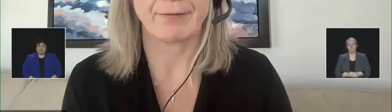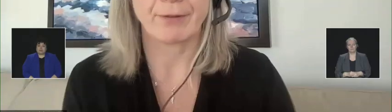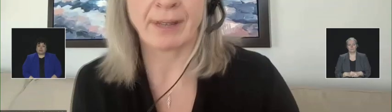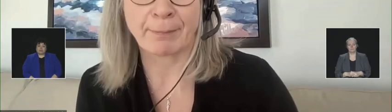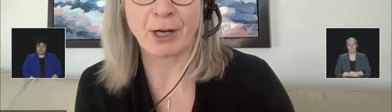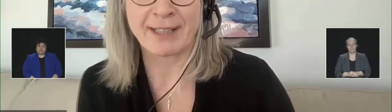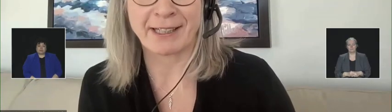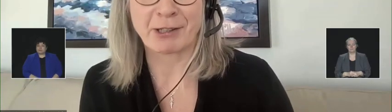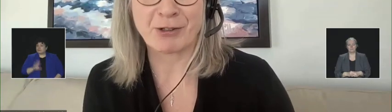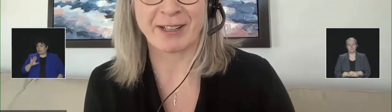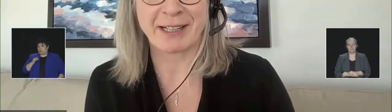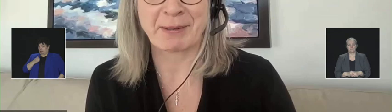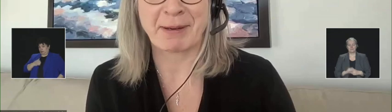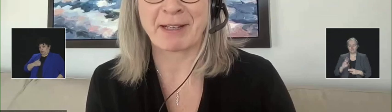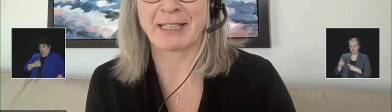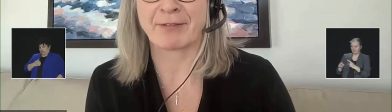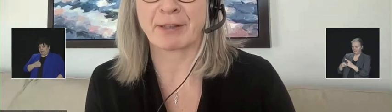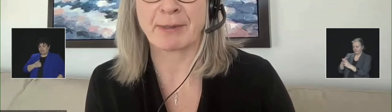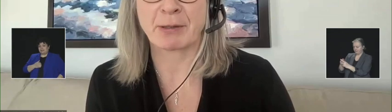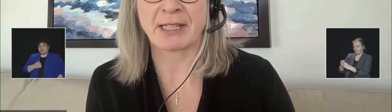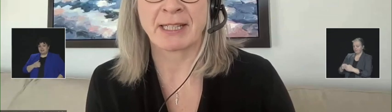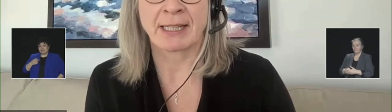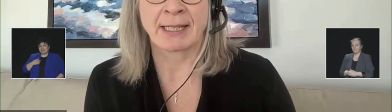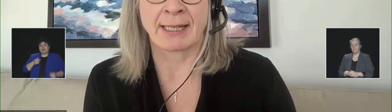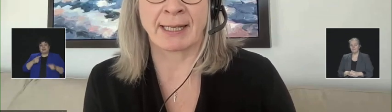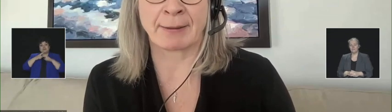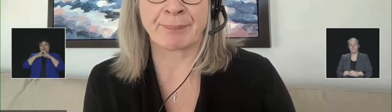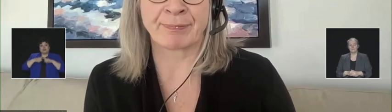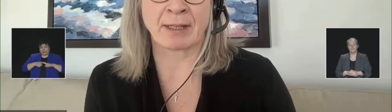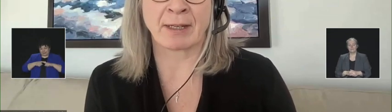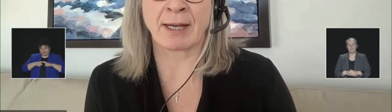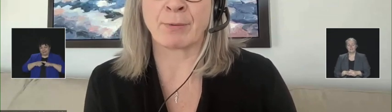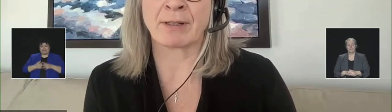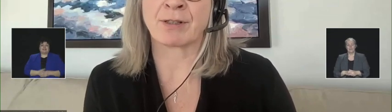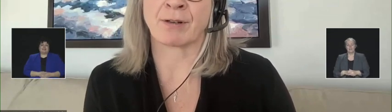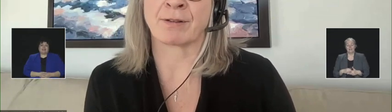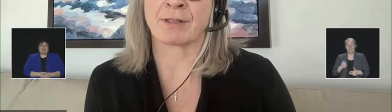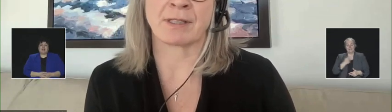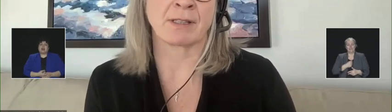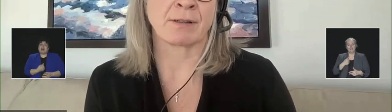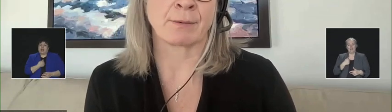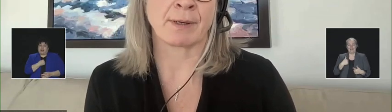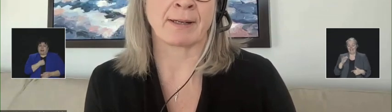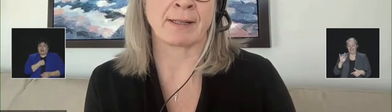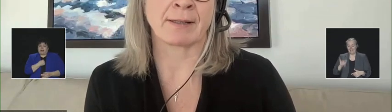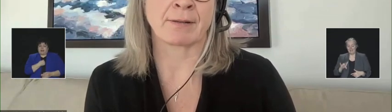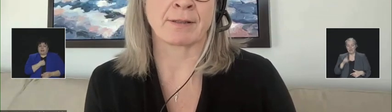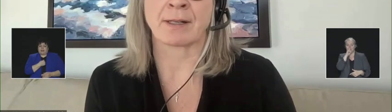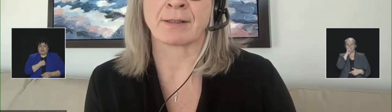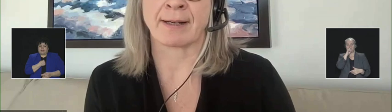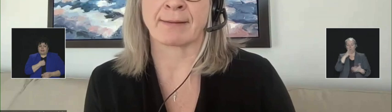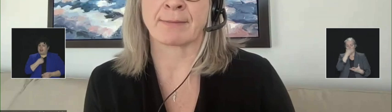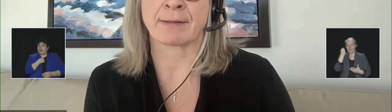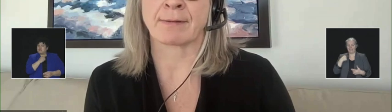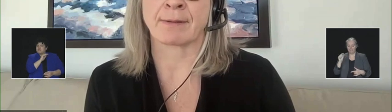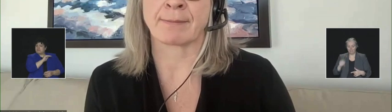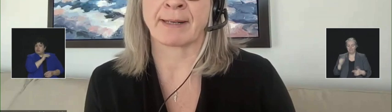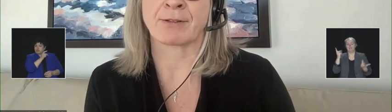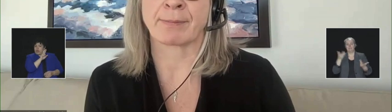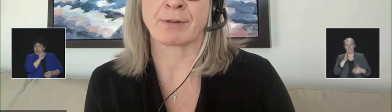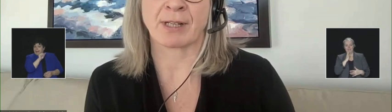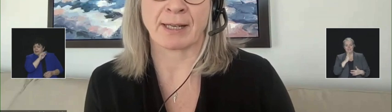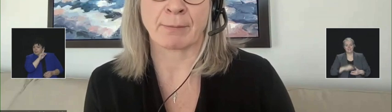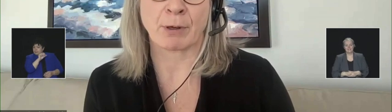Sorry for the pause there. Trying to get myself unmuted. I will turn to either Dr. Adams